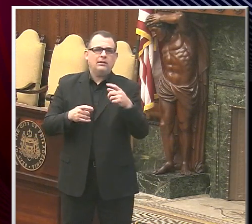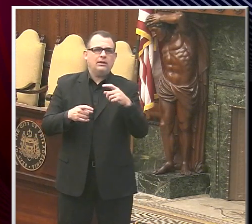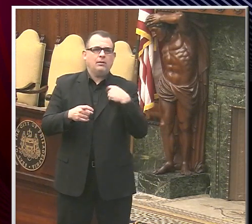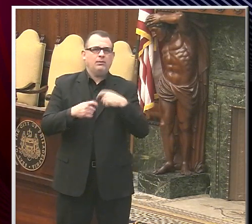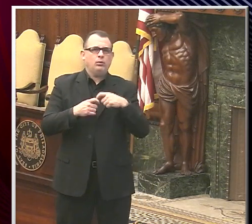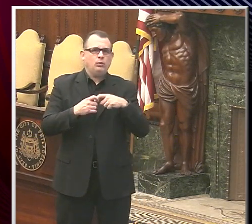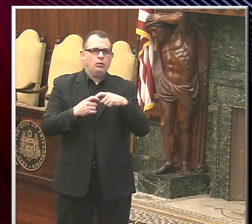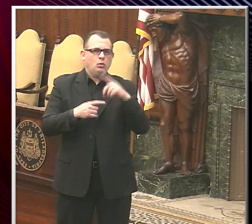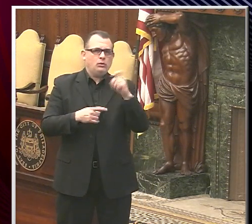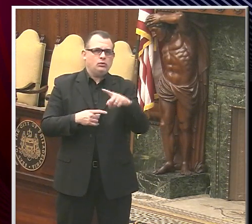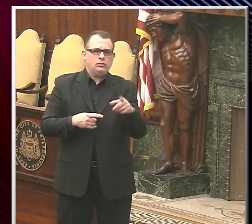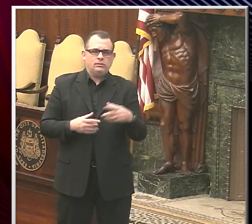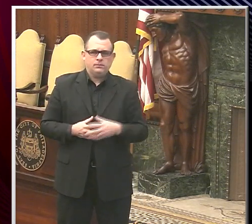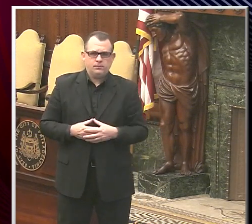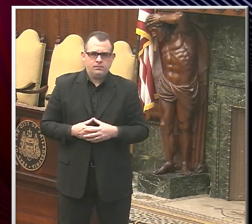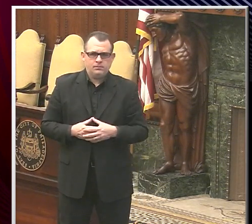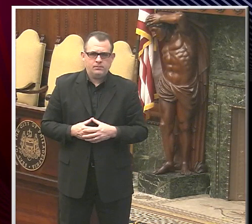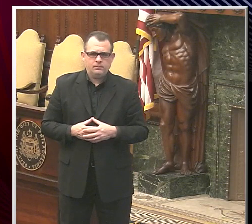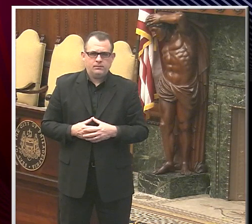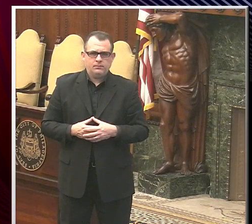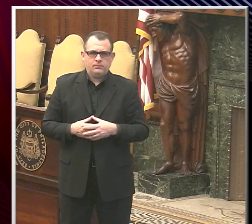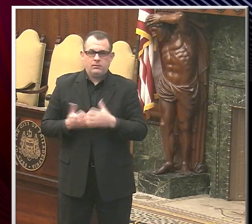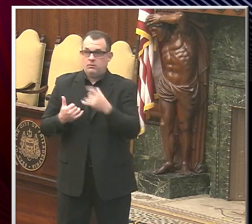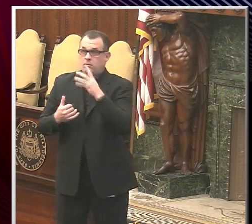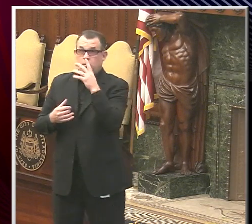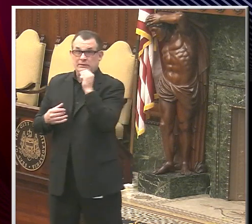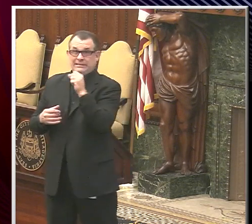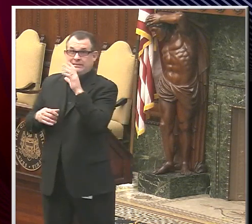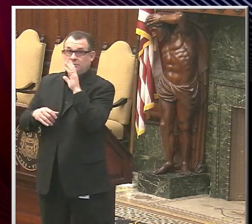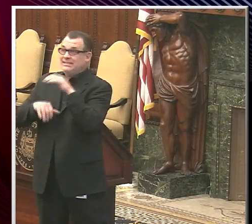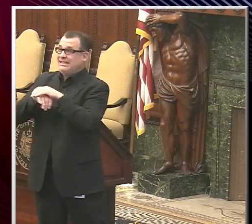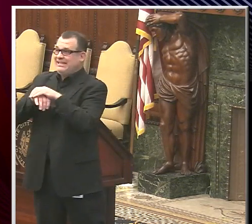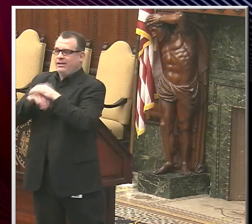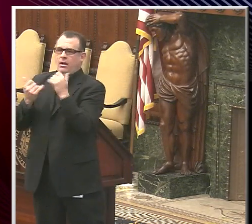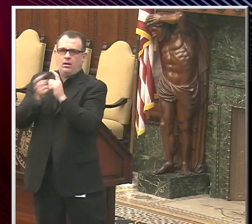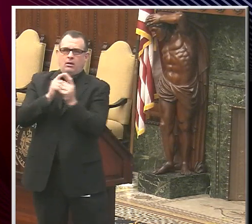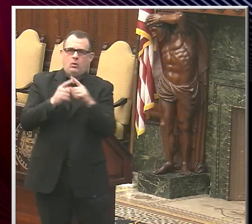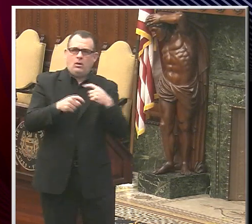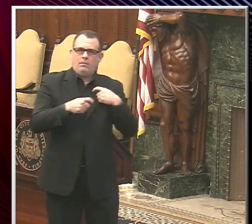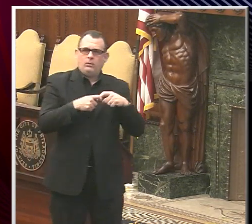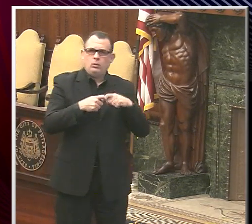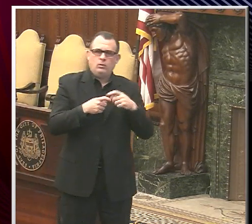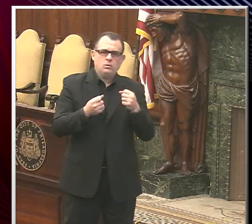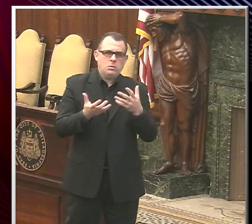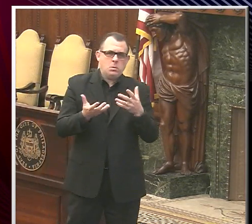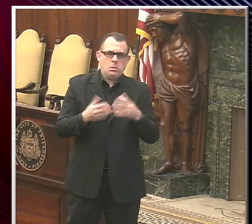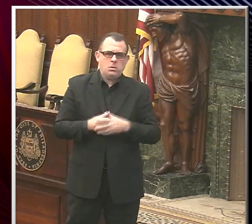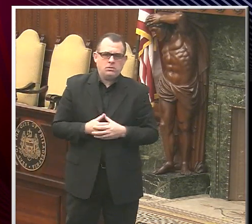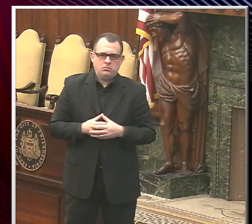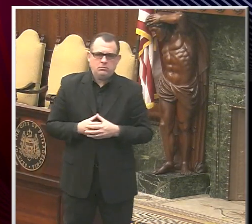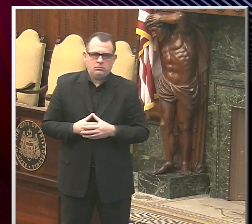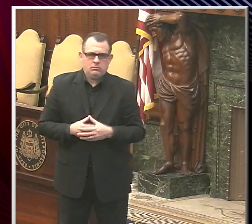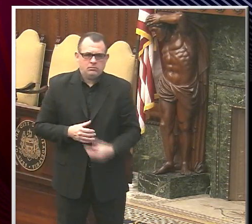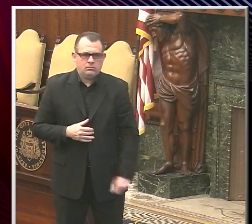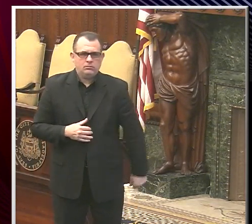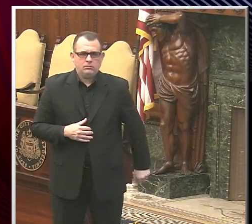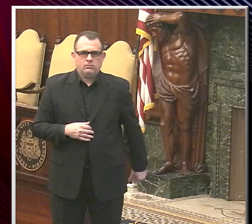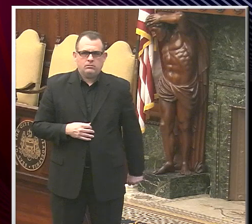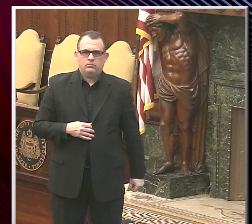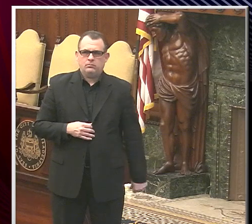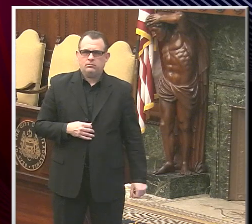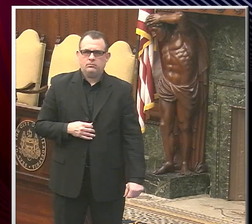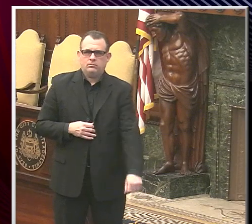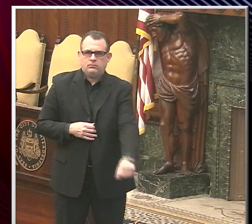puede ser para el alcalde y también el Dr. Farley. Ayer vimos una protesta de maestros frente al distrito escolar porque no se sienten